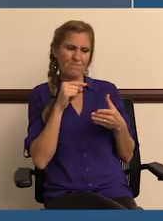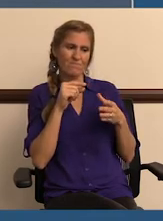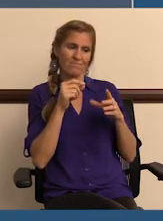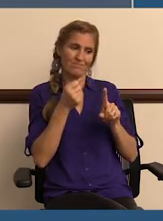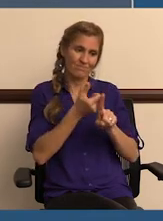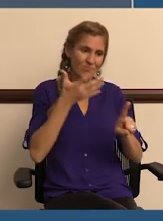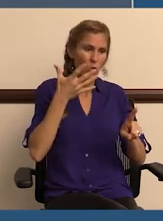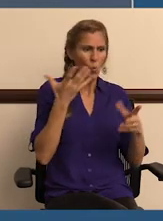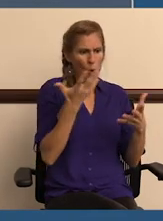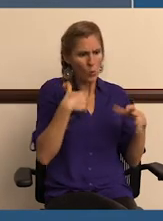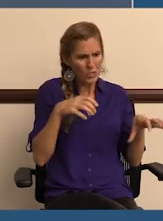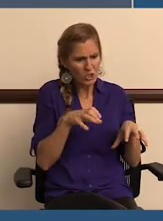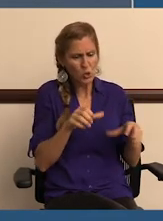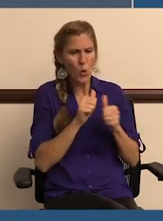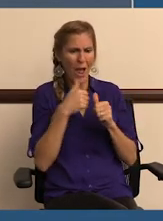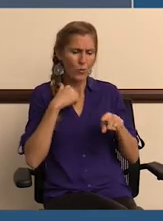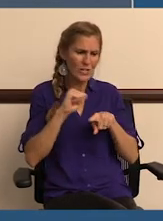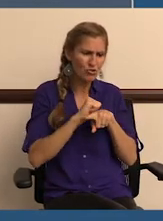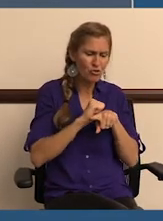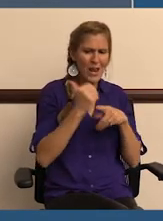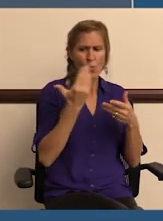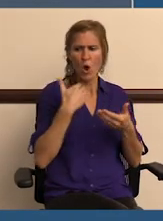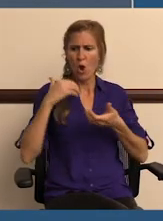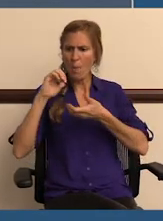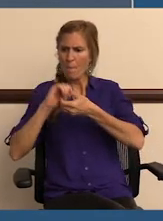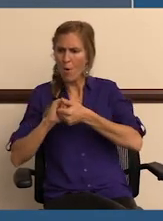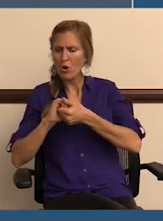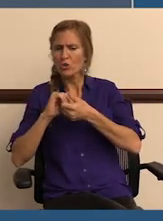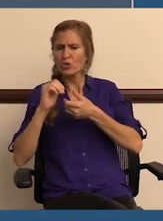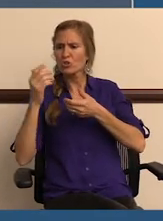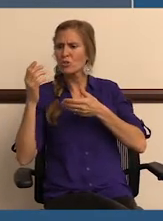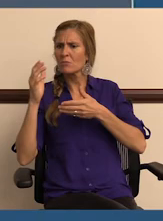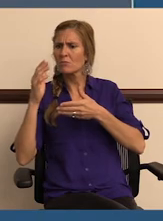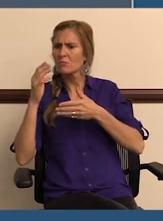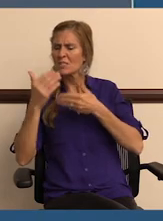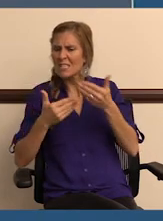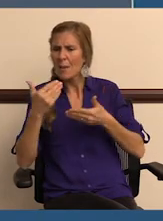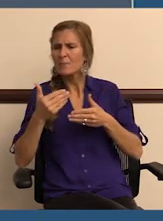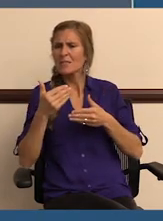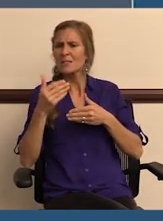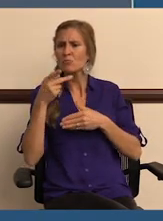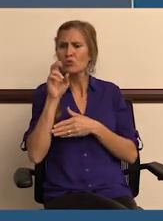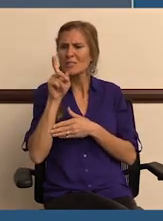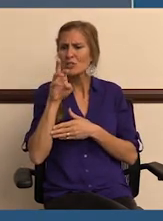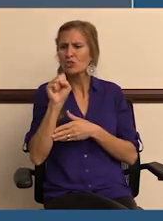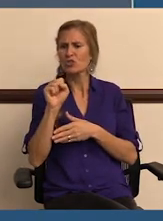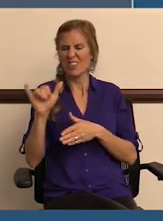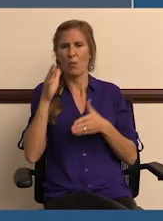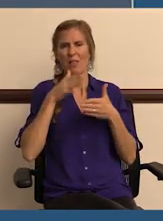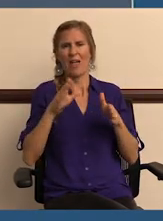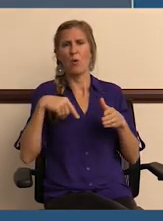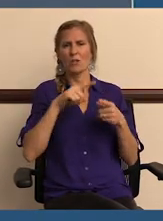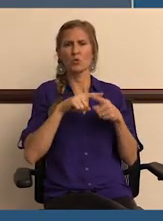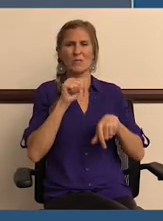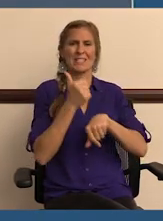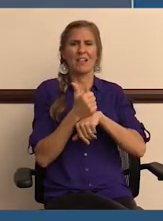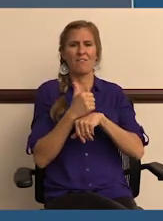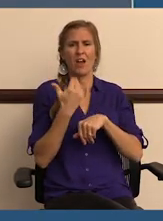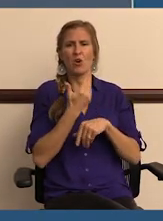what it is we do, how to train on it, what are the proper steps and procedures, and it'll allow us to